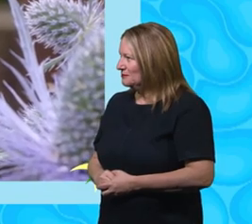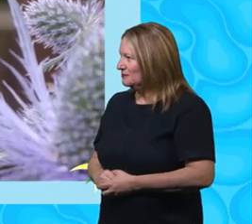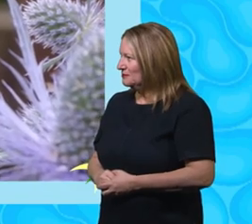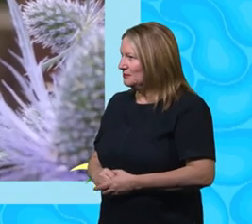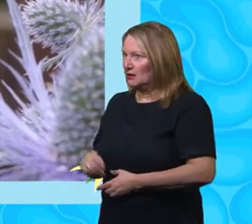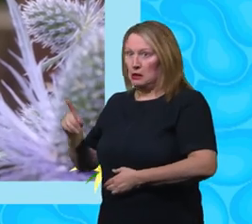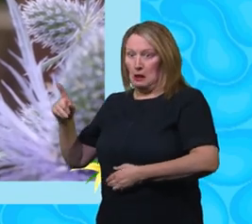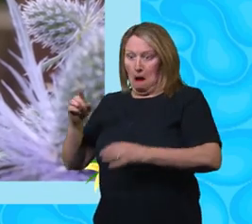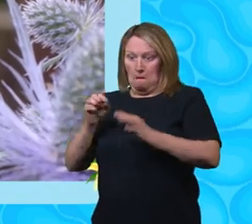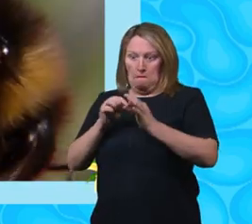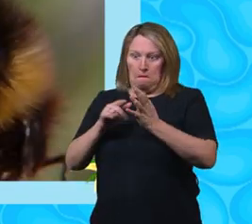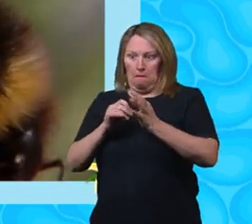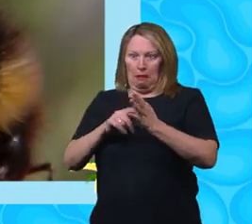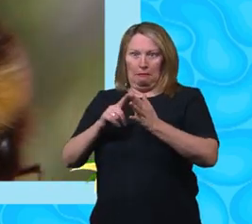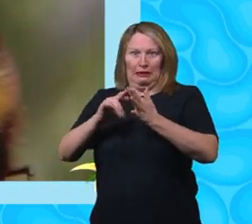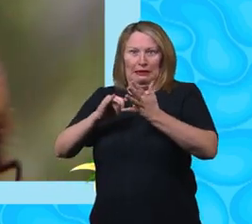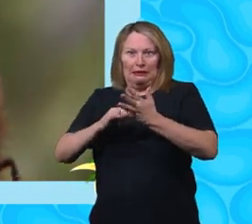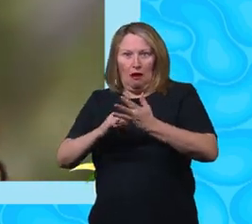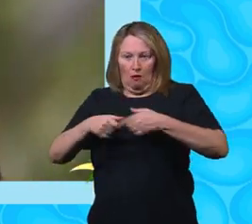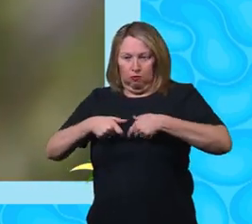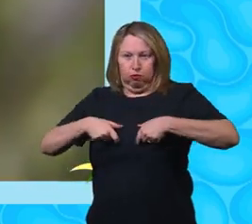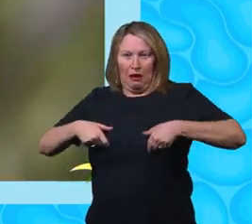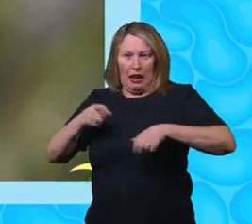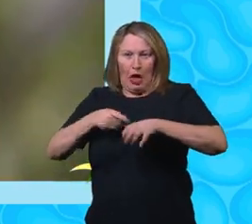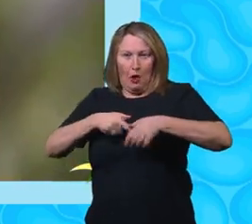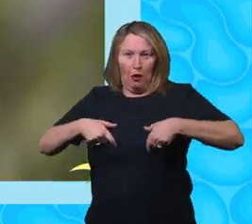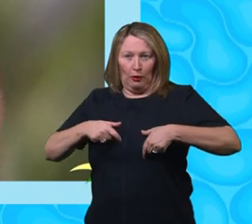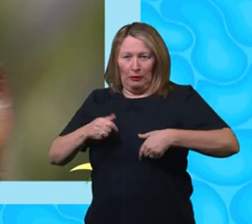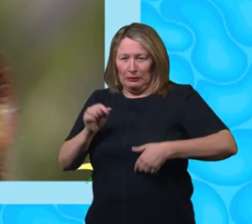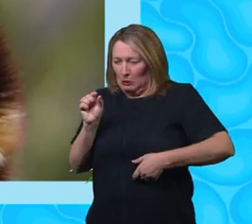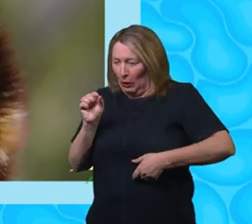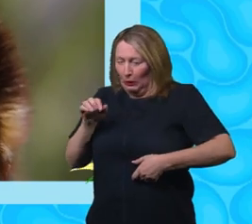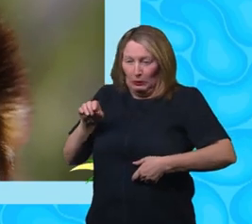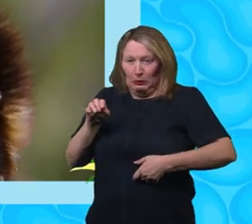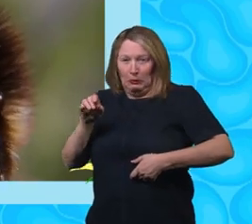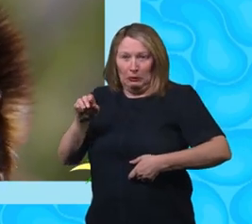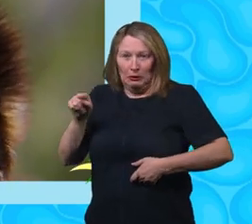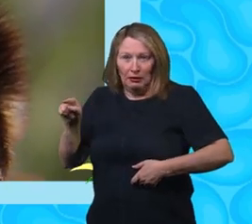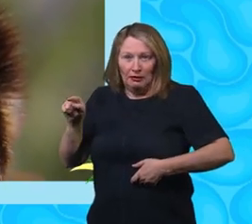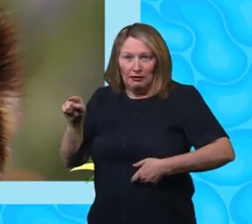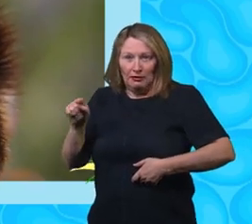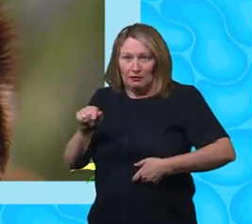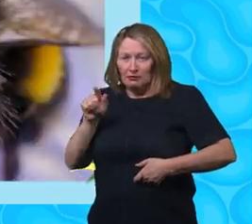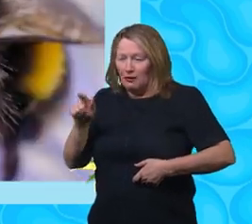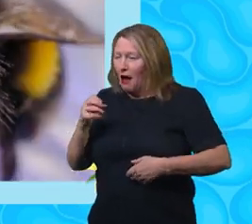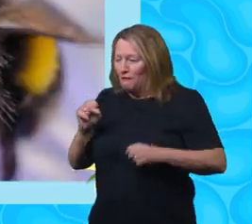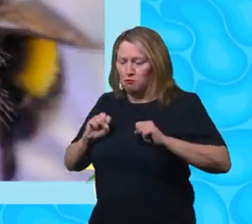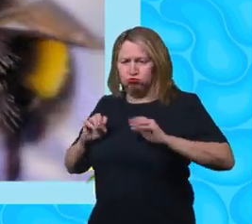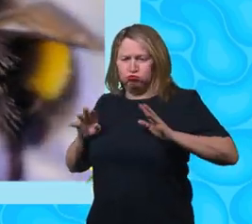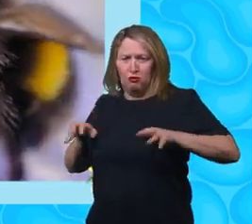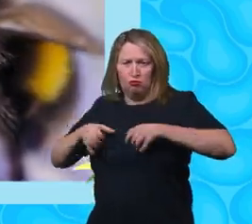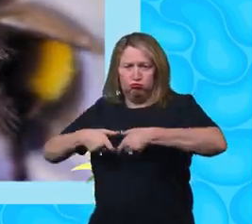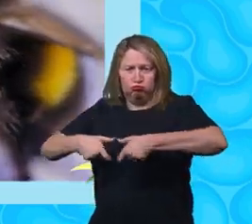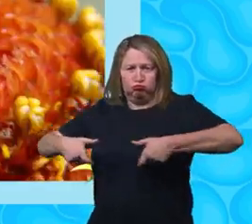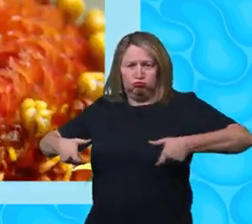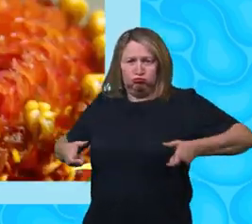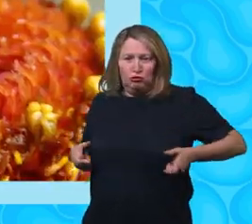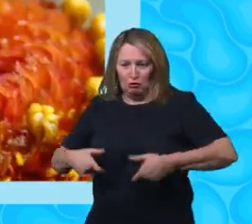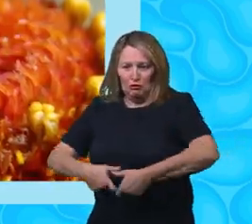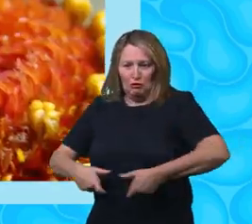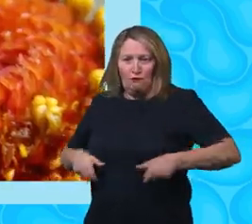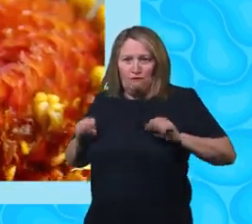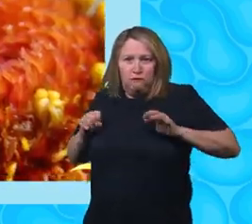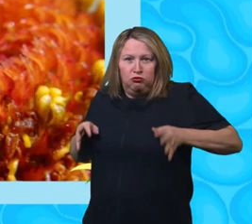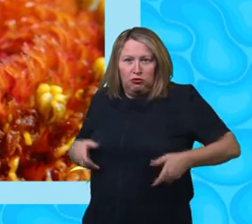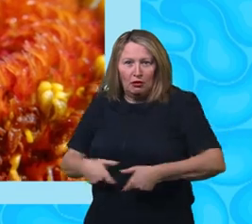Ah, bumblebees are a great teeny tiny creature, Cush. They have plump, furry bodies and different coloured stripes, often